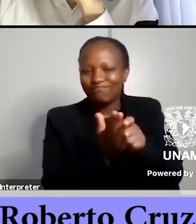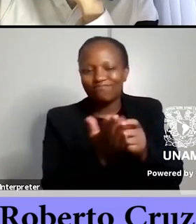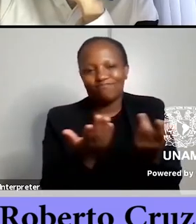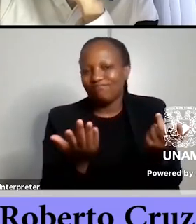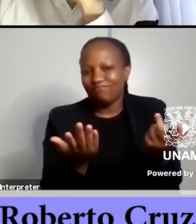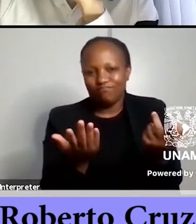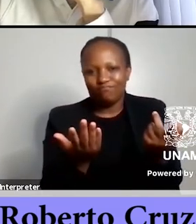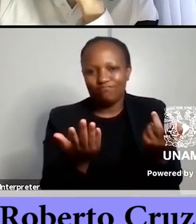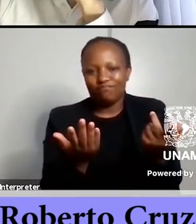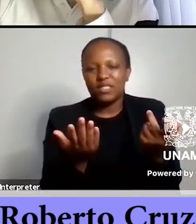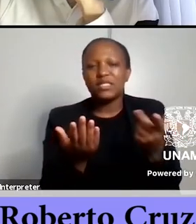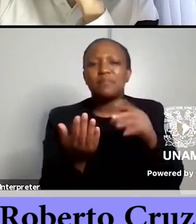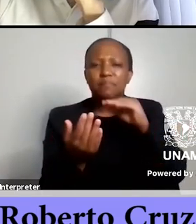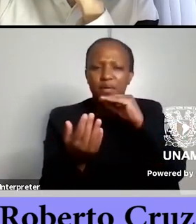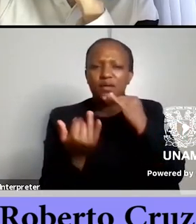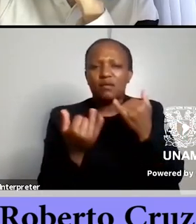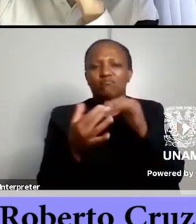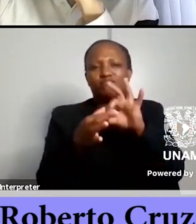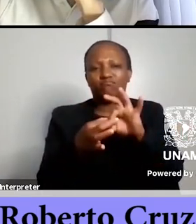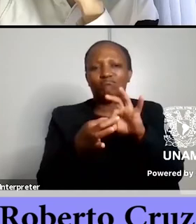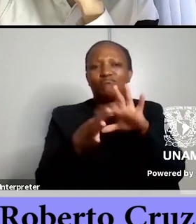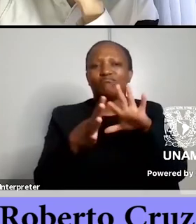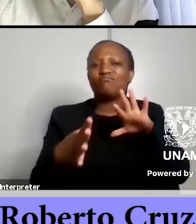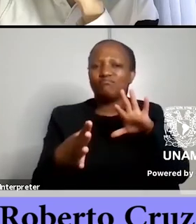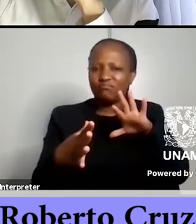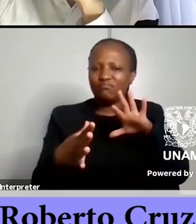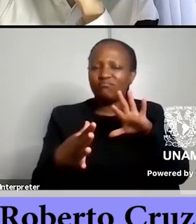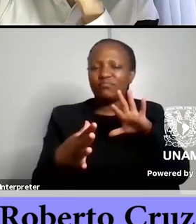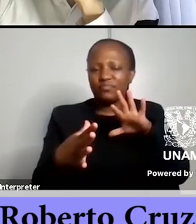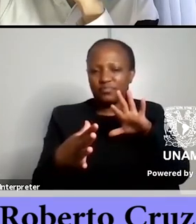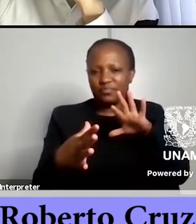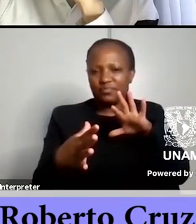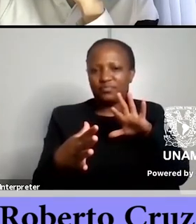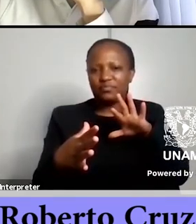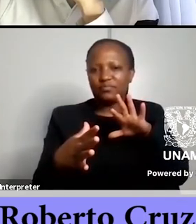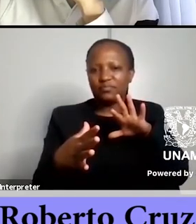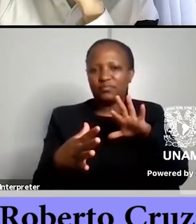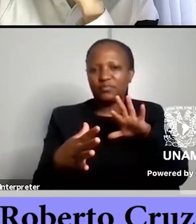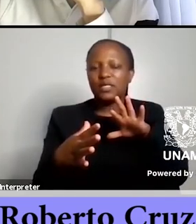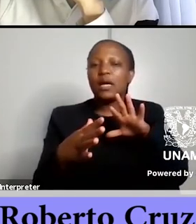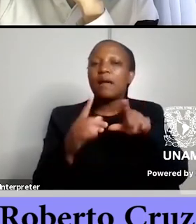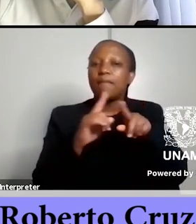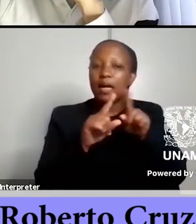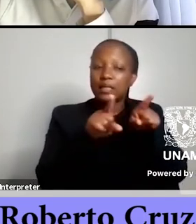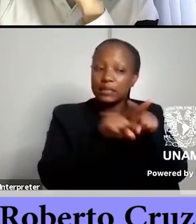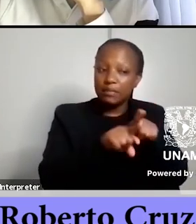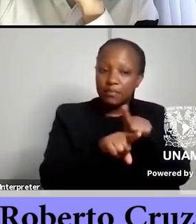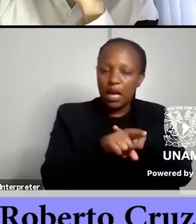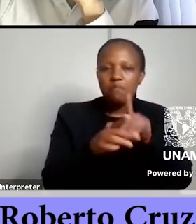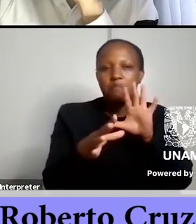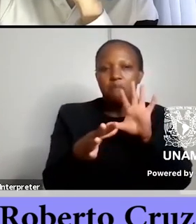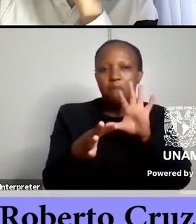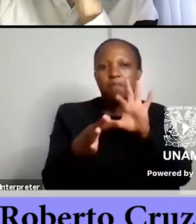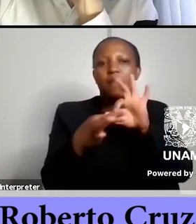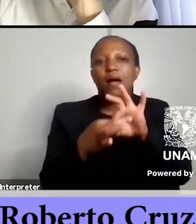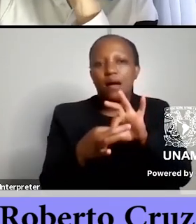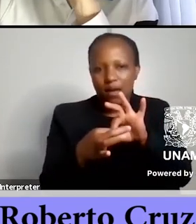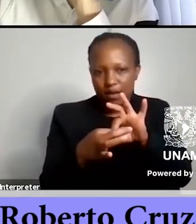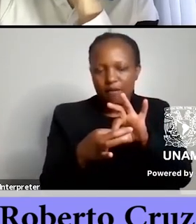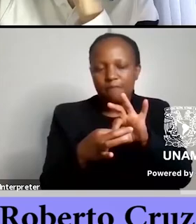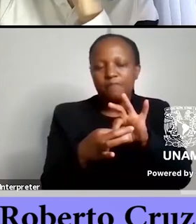of this connection but also a very profound connection uh an